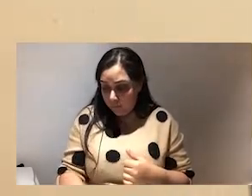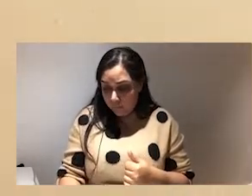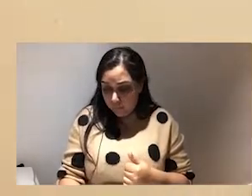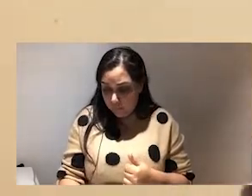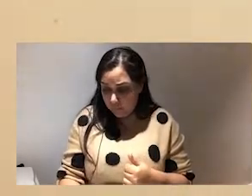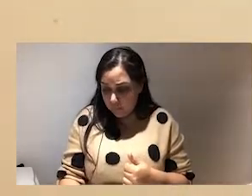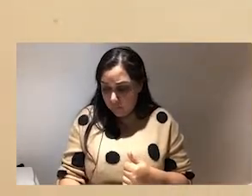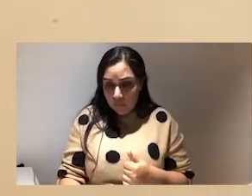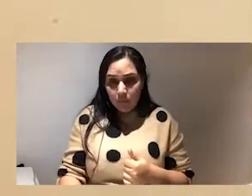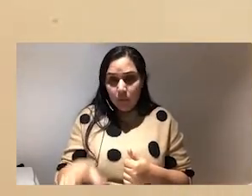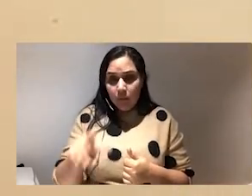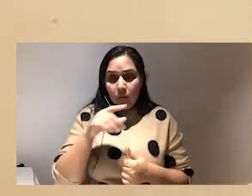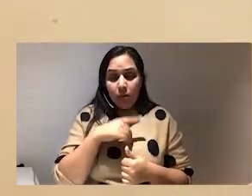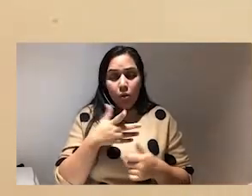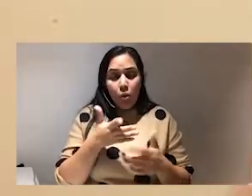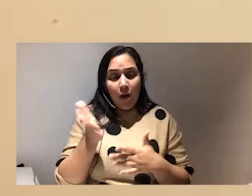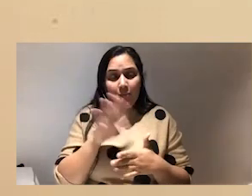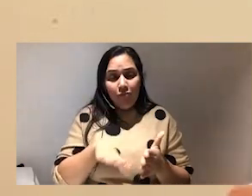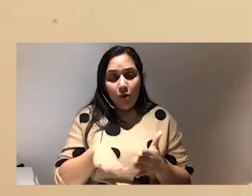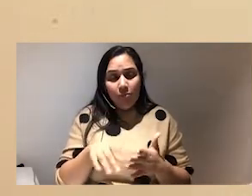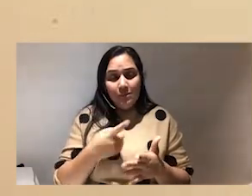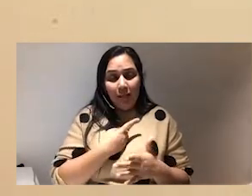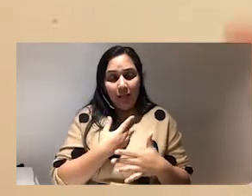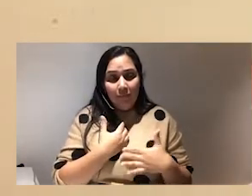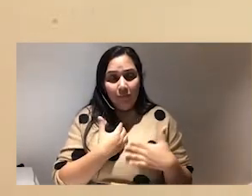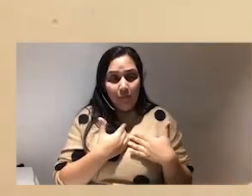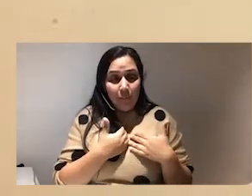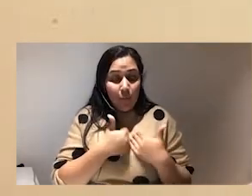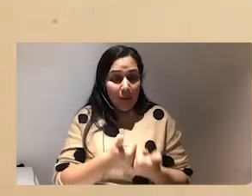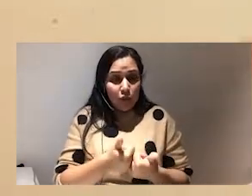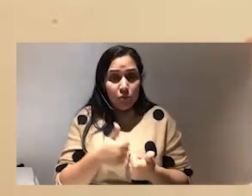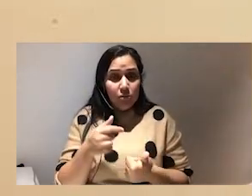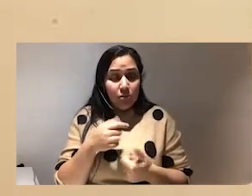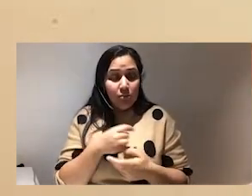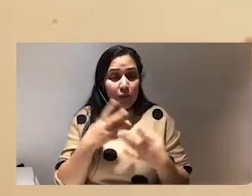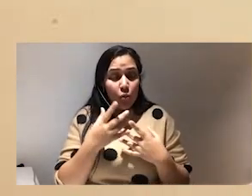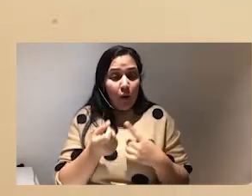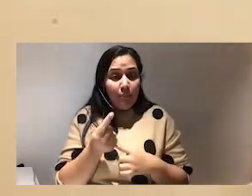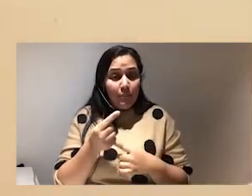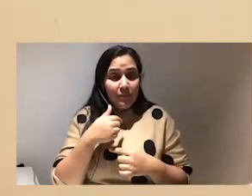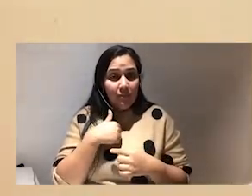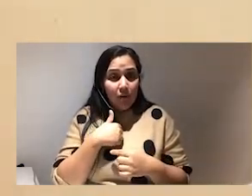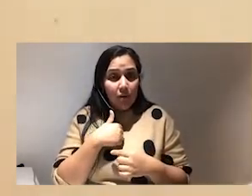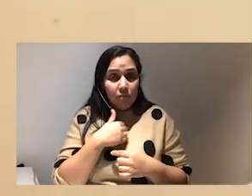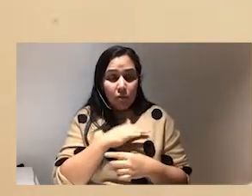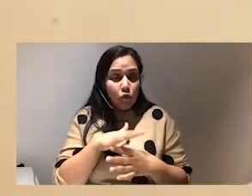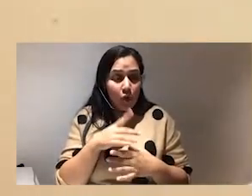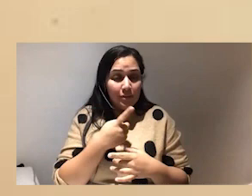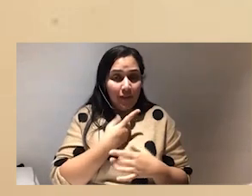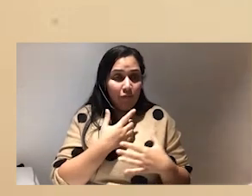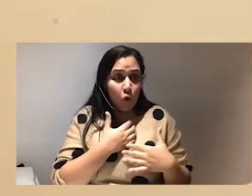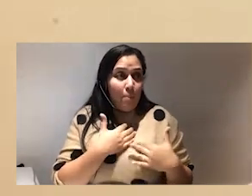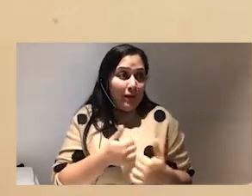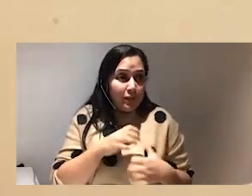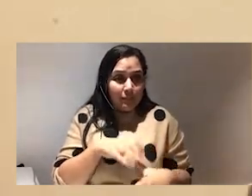and that all comes from self-compassion imagine if I approached what happened to me from a non-self-compassionate space I shouldn't have said that online